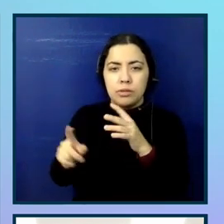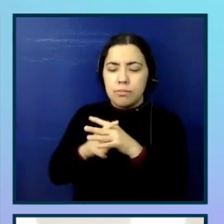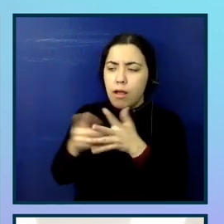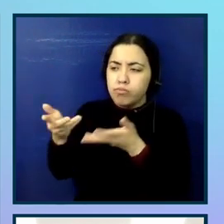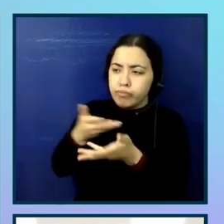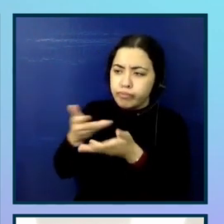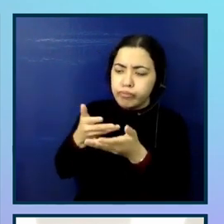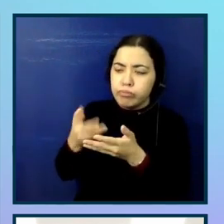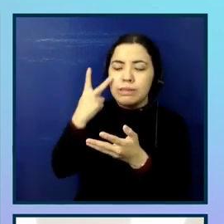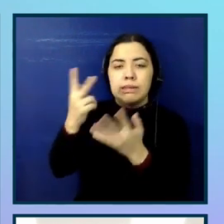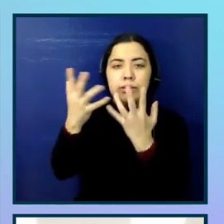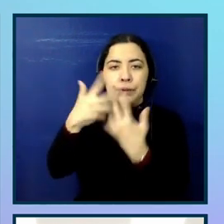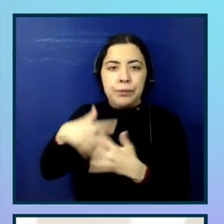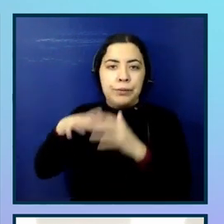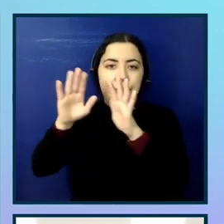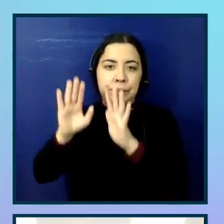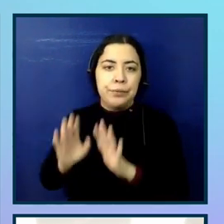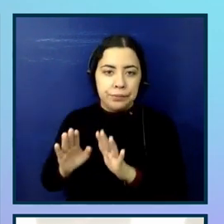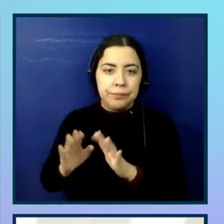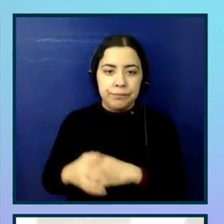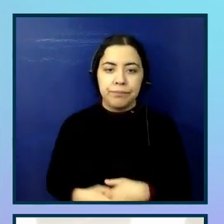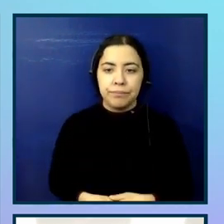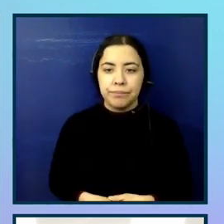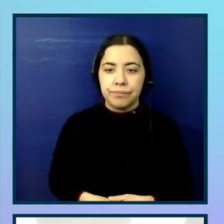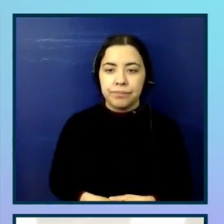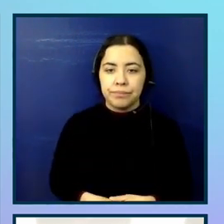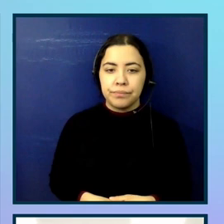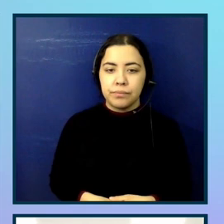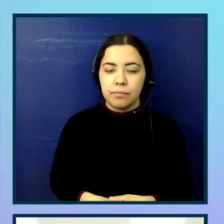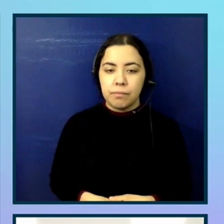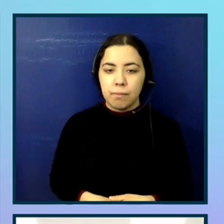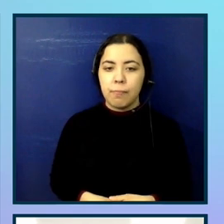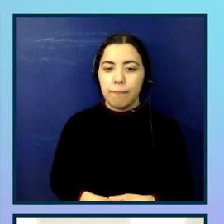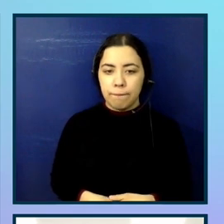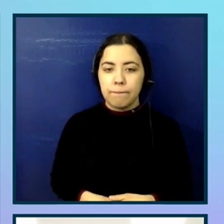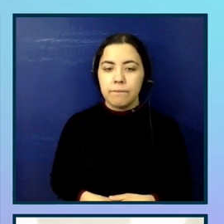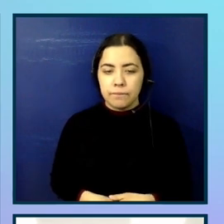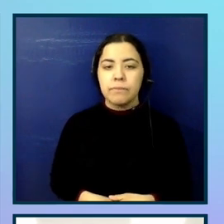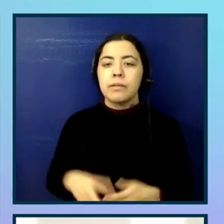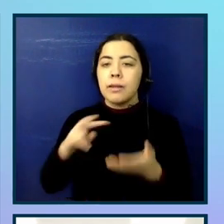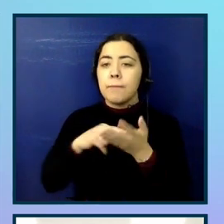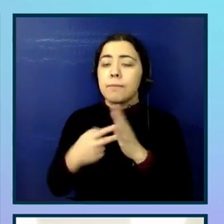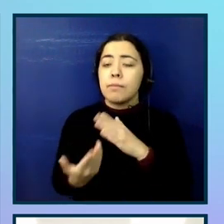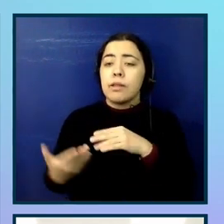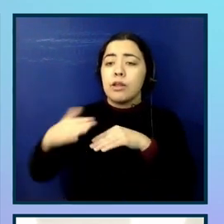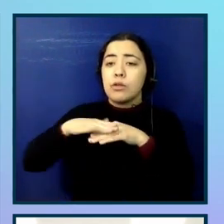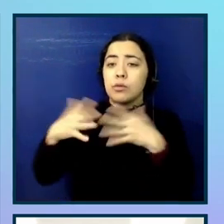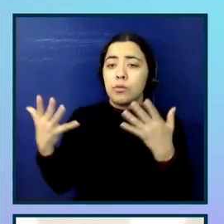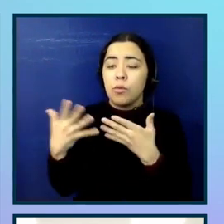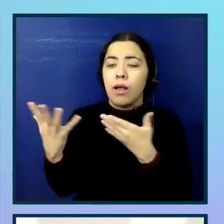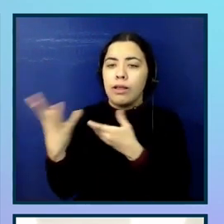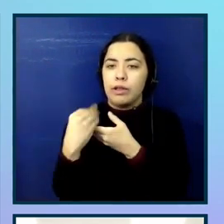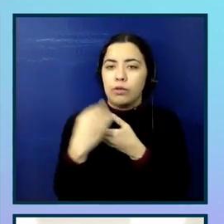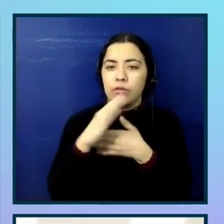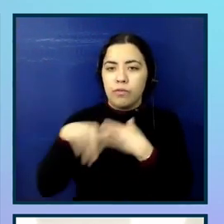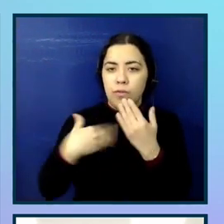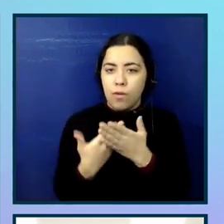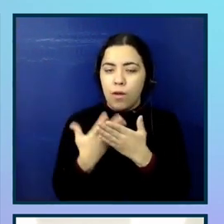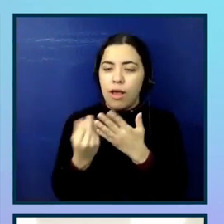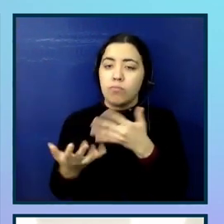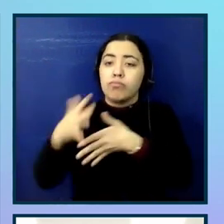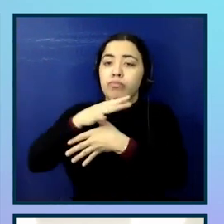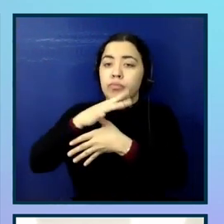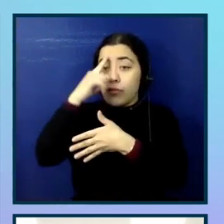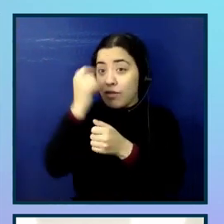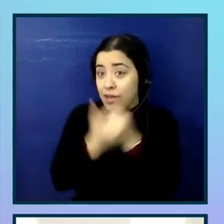So this was really to keep like inclusivity, the requirement of accessibility top of mind for everyone. And then in Q4,